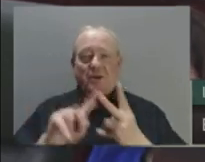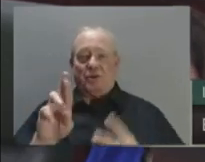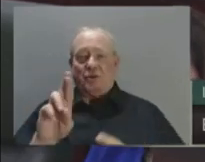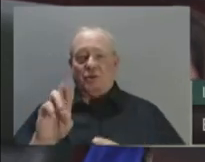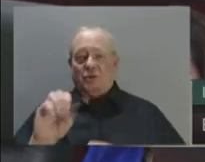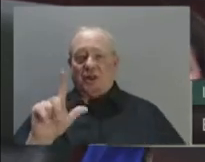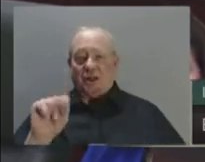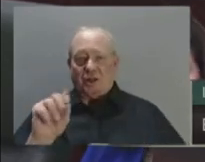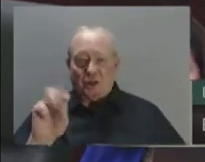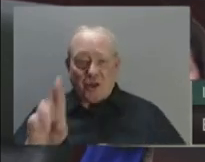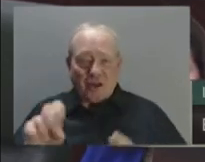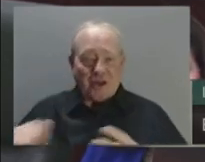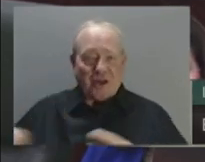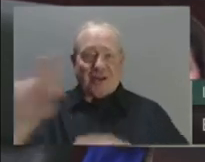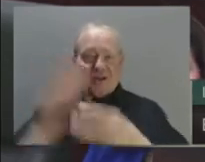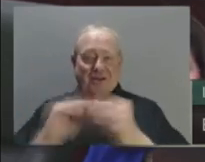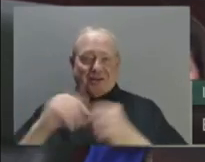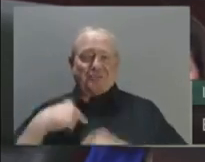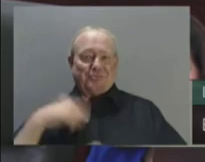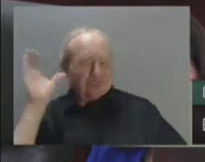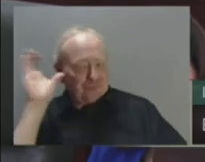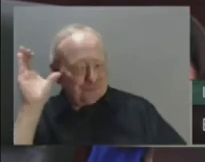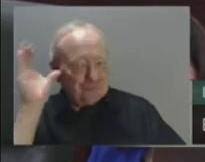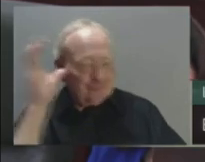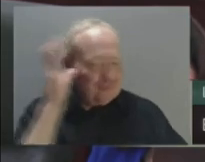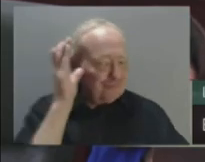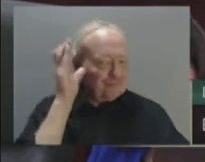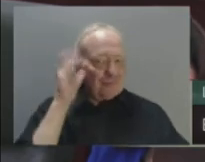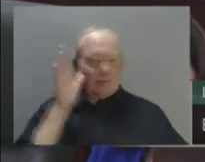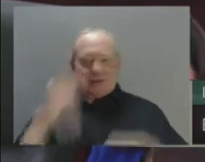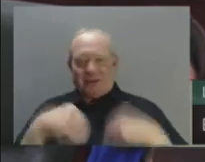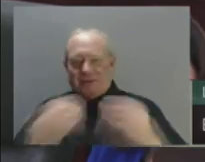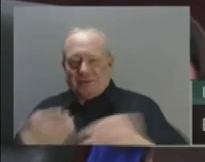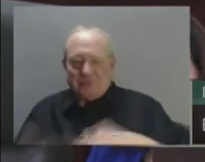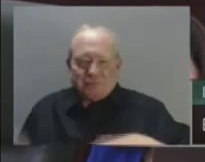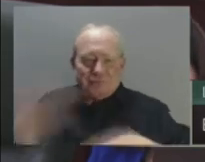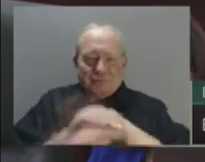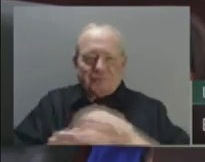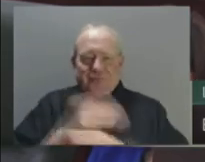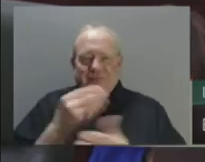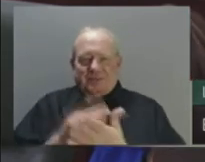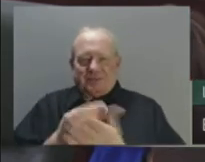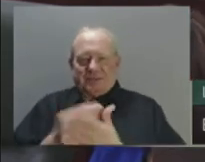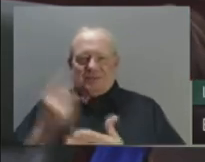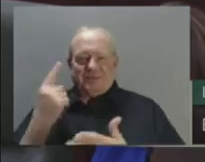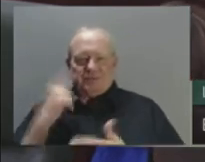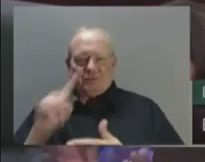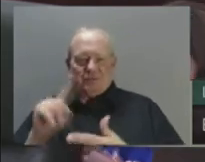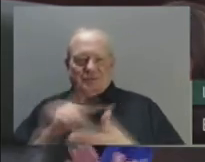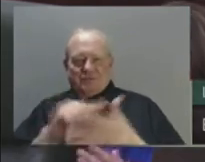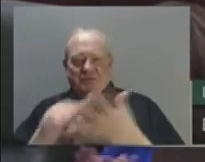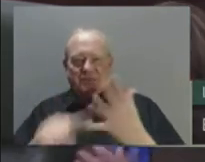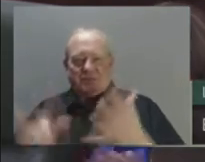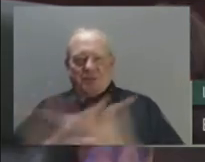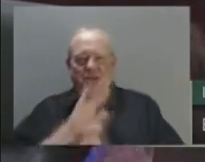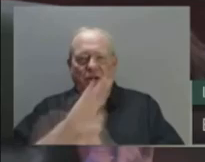to clear up the backlog at land titles and, more importantly, to finally modernize the system. Hear, hear.